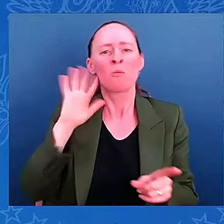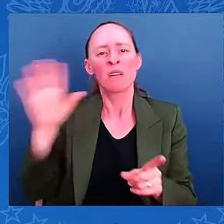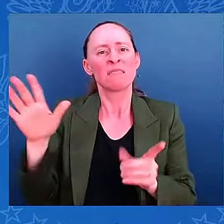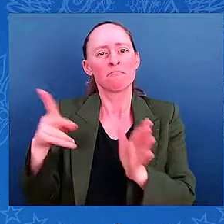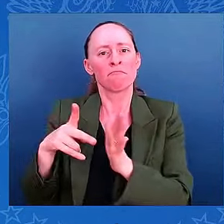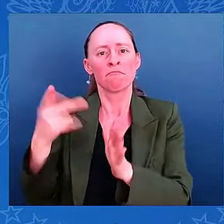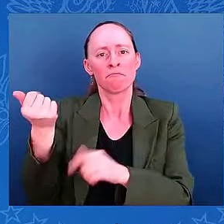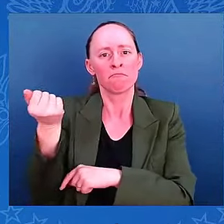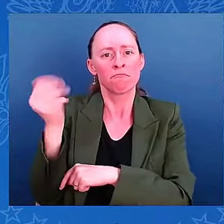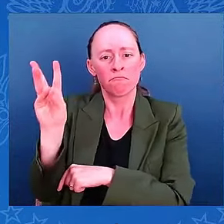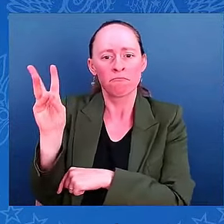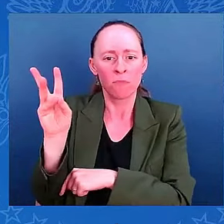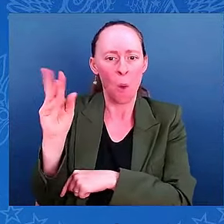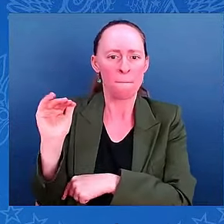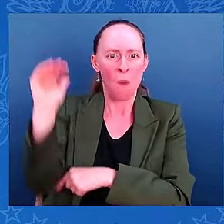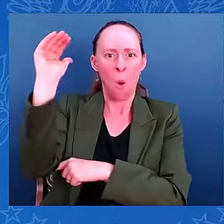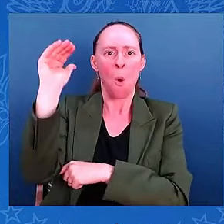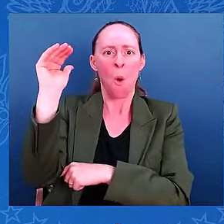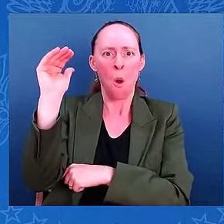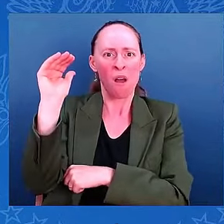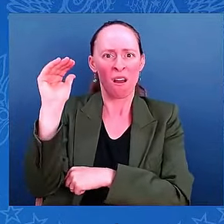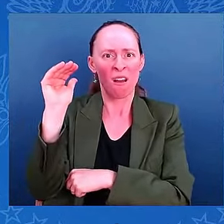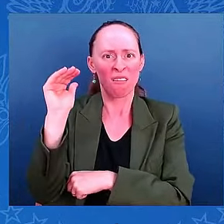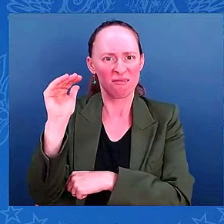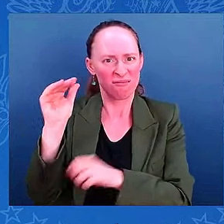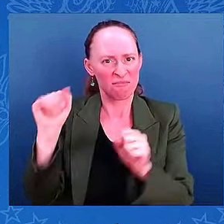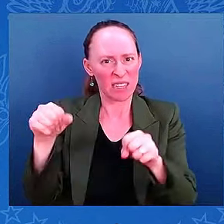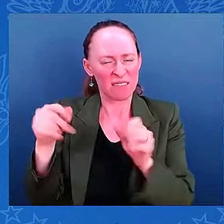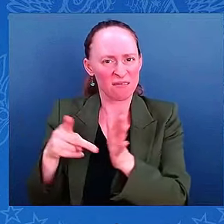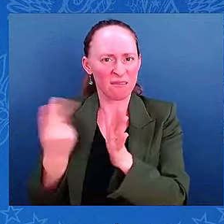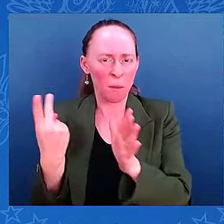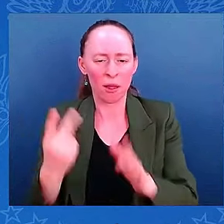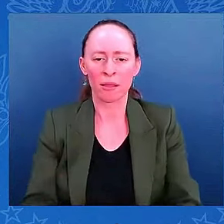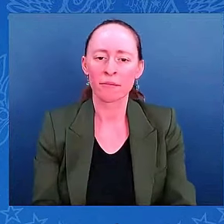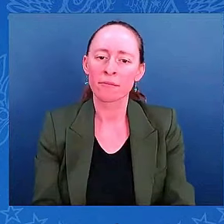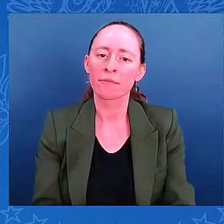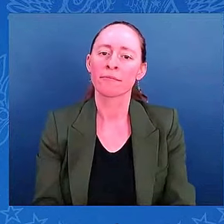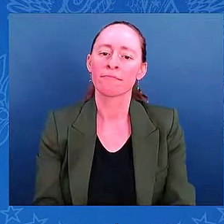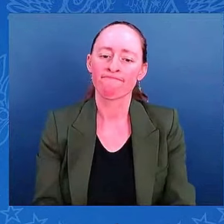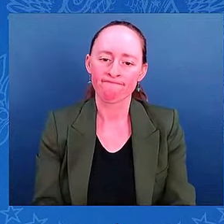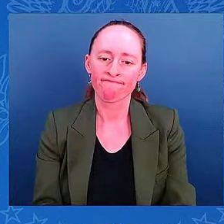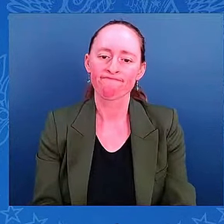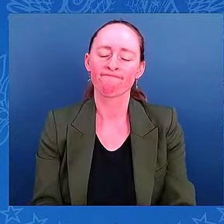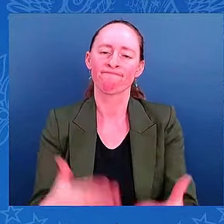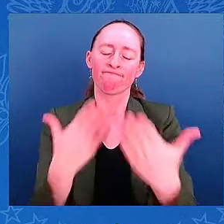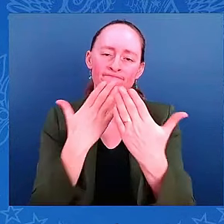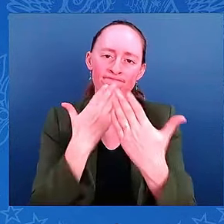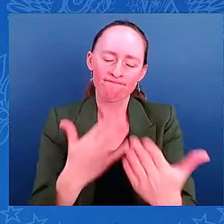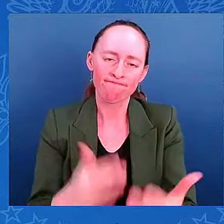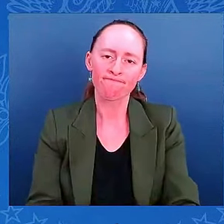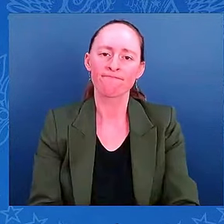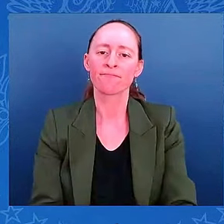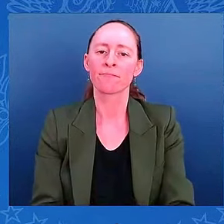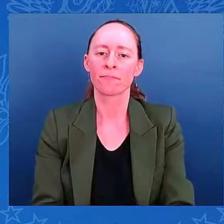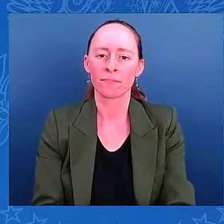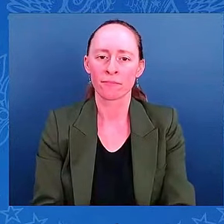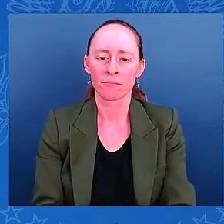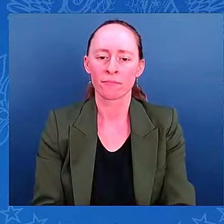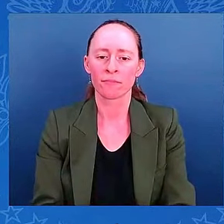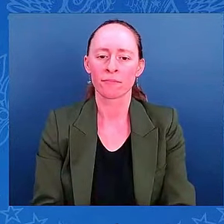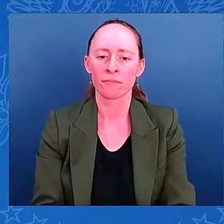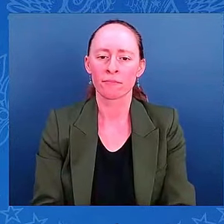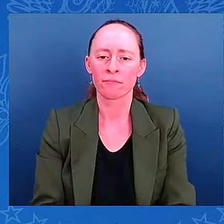Well, thanks a lot, Mike. I appreciate it. Hey, Mike. It's good to see you again, and thank you for all your work. So for the